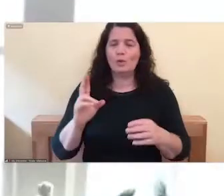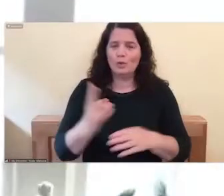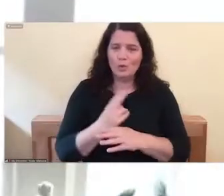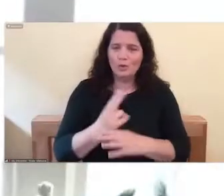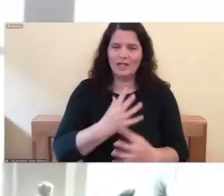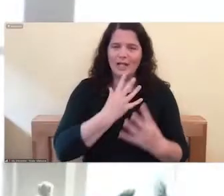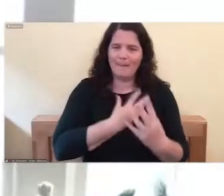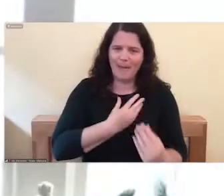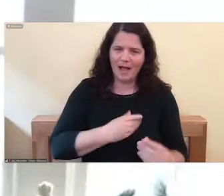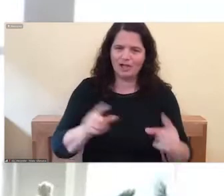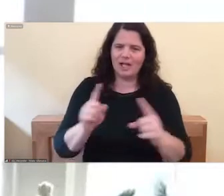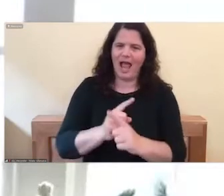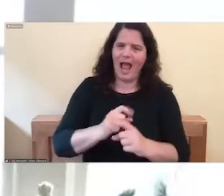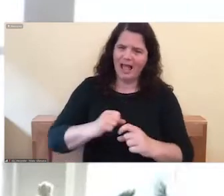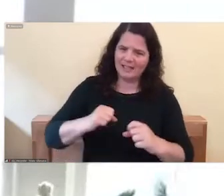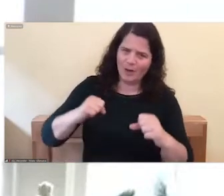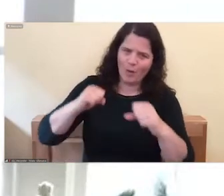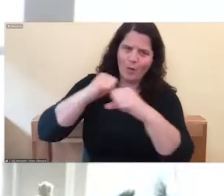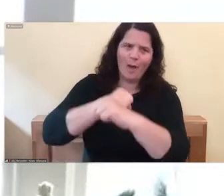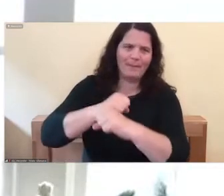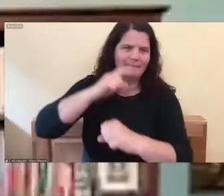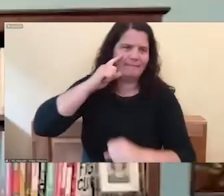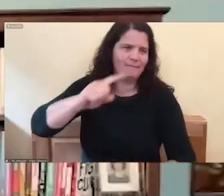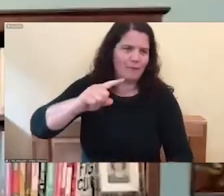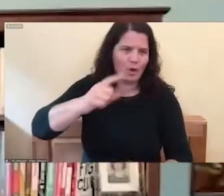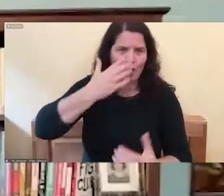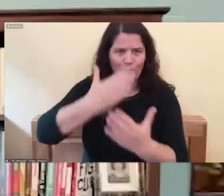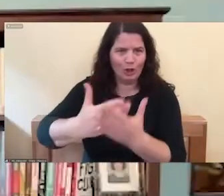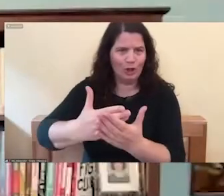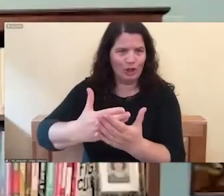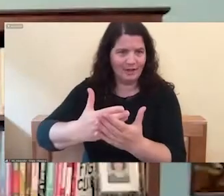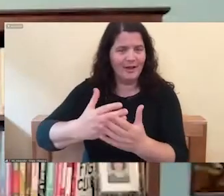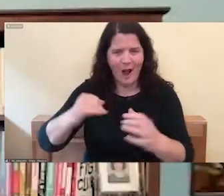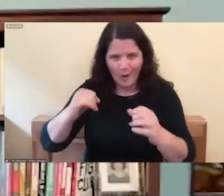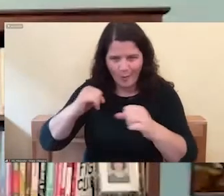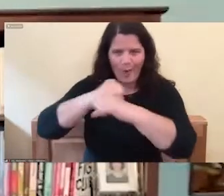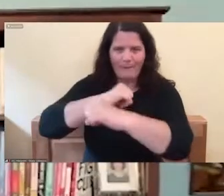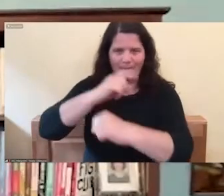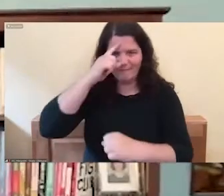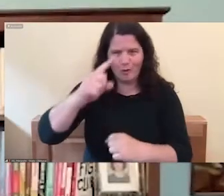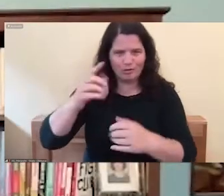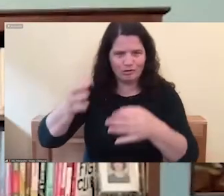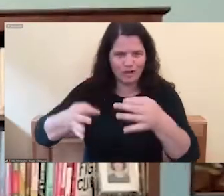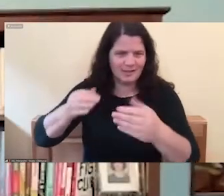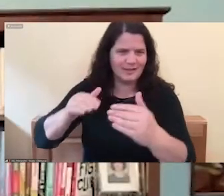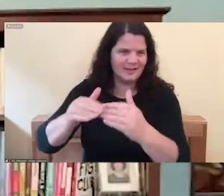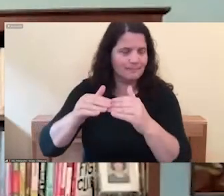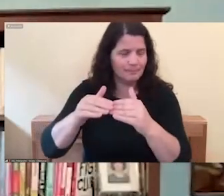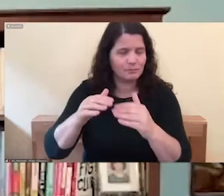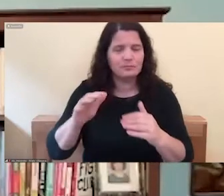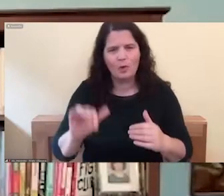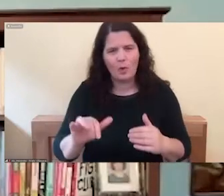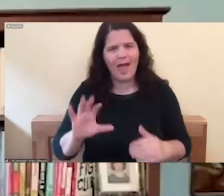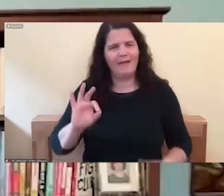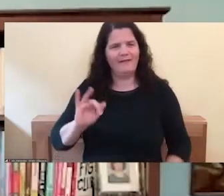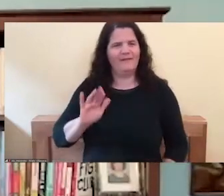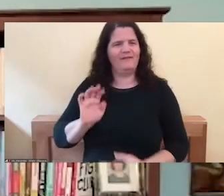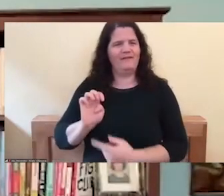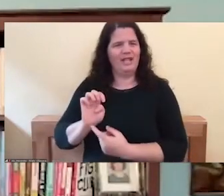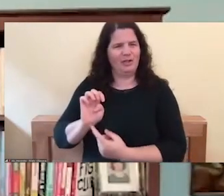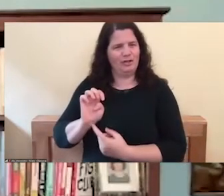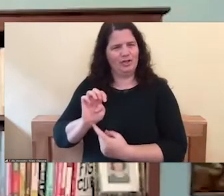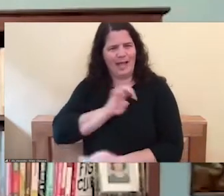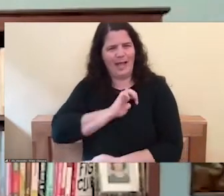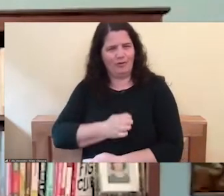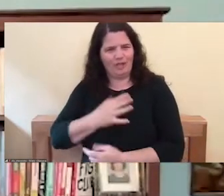of justice, is old in Buddhism, fierce compassion. So I just kind of talk about that we can also harness that energy for